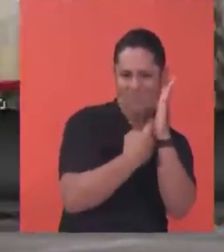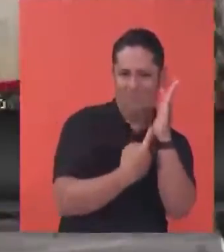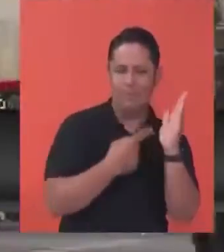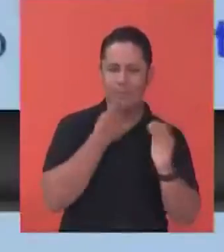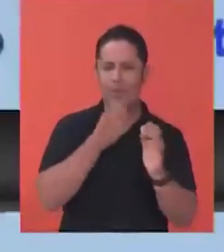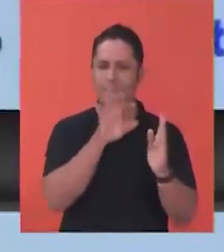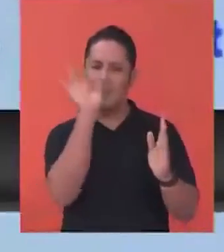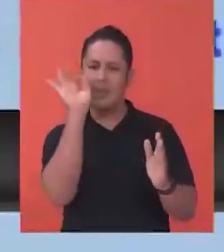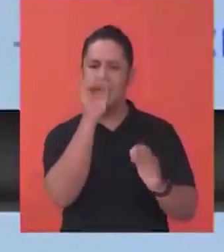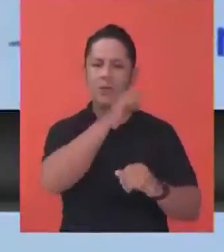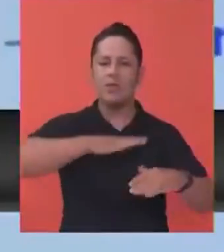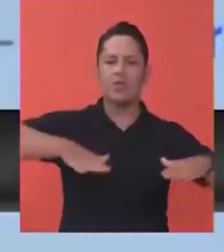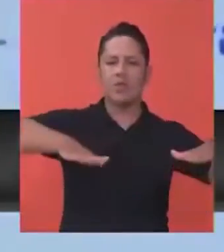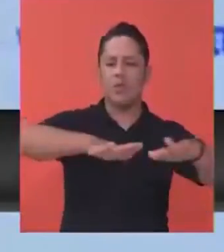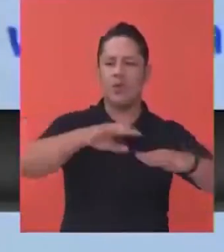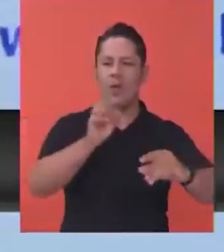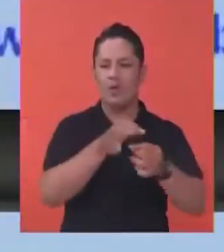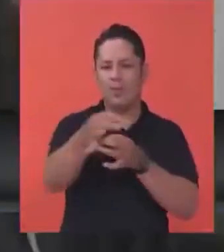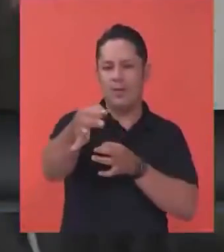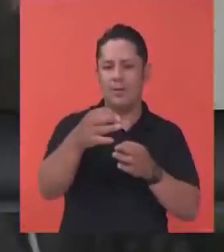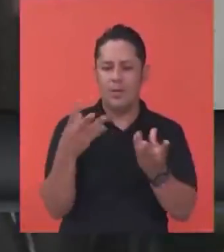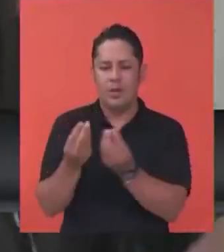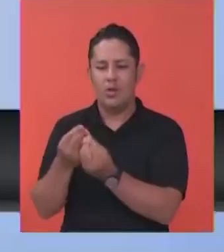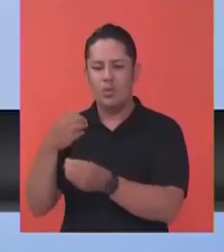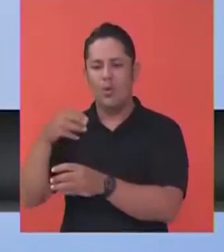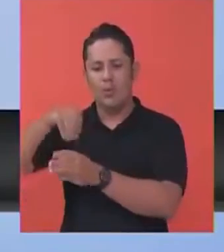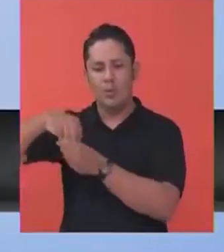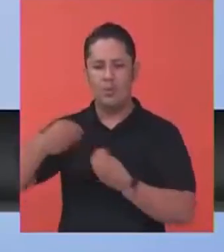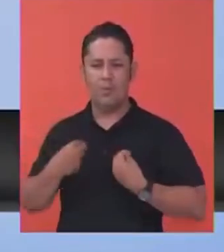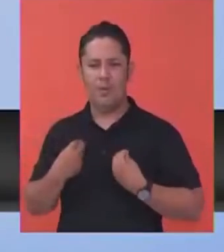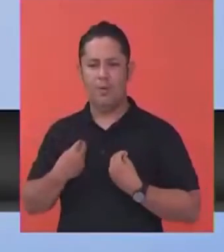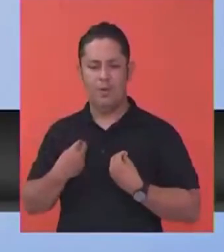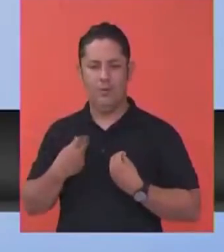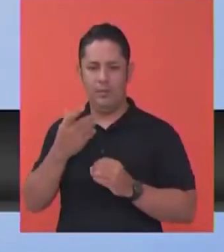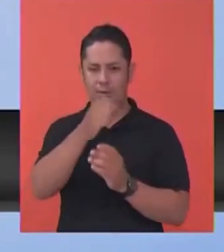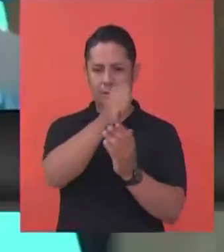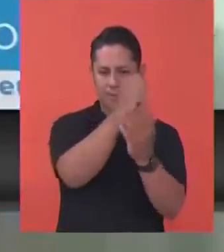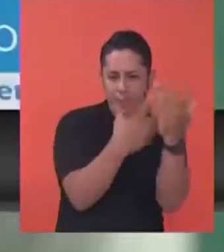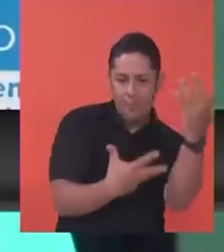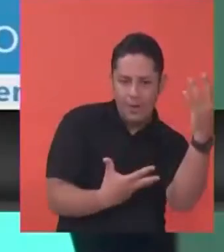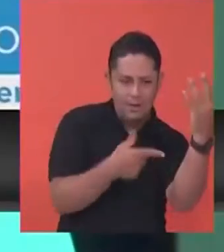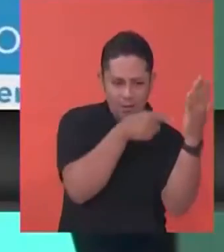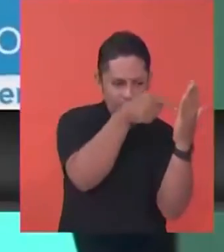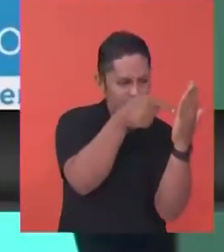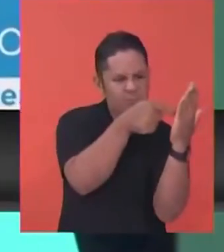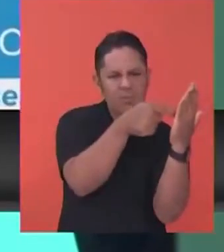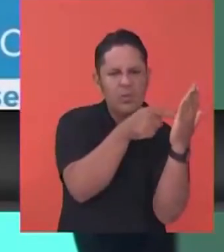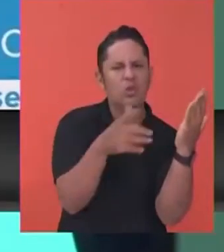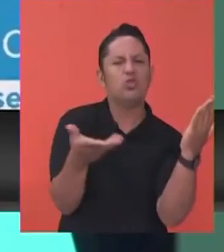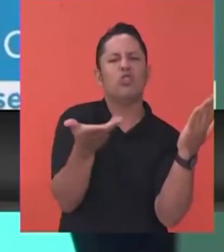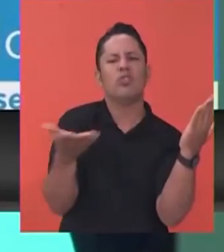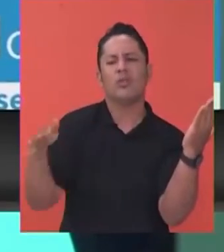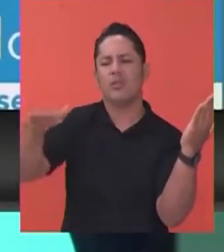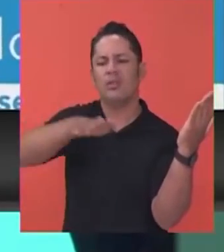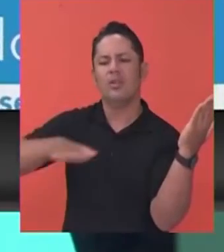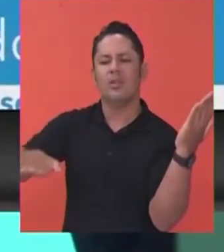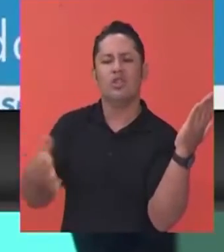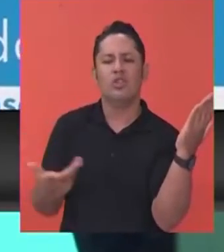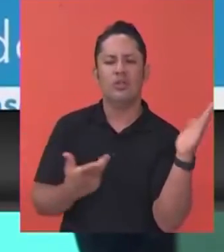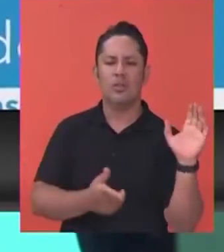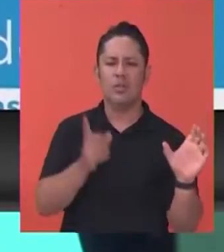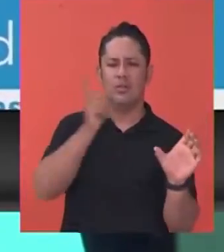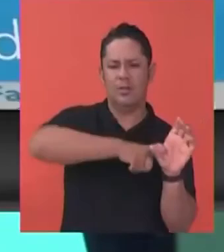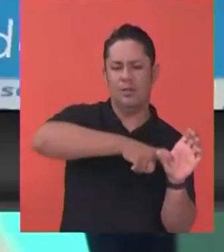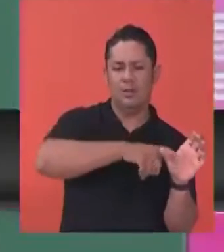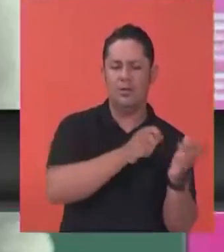in apps.co platform. When you select the city and department where the entrepreneurial team leader resides, the form will automatically